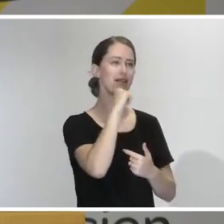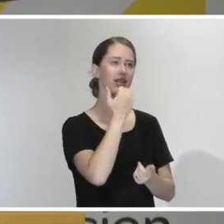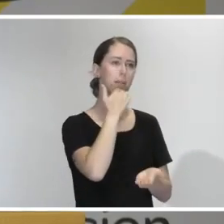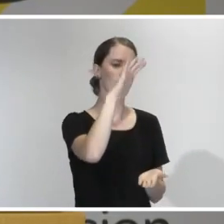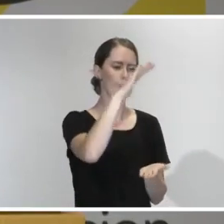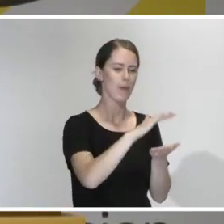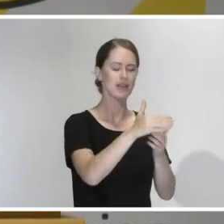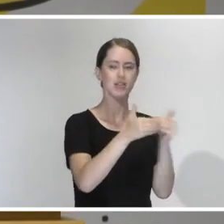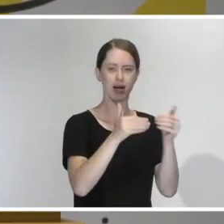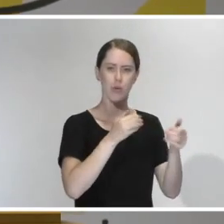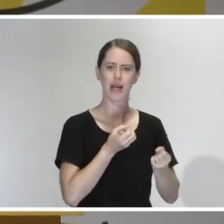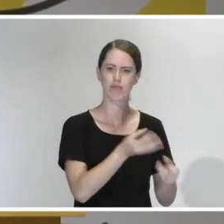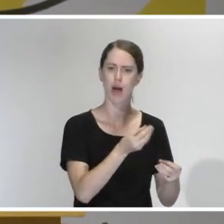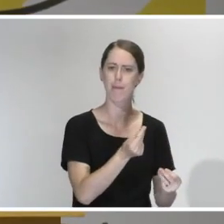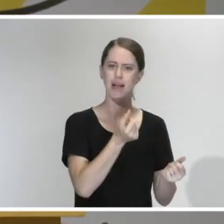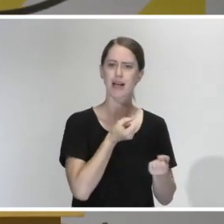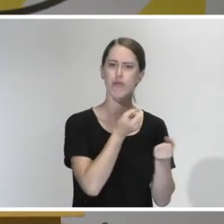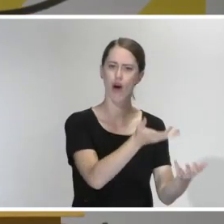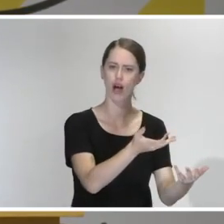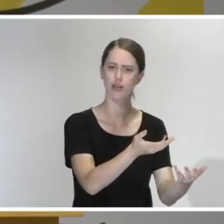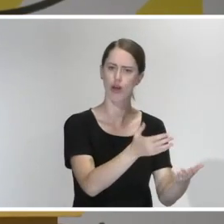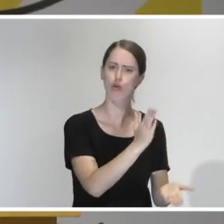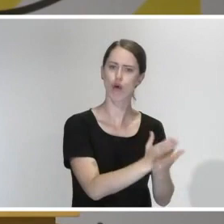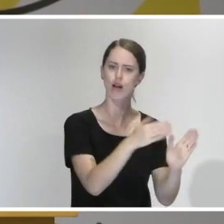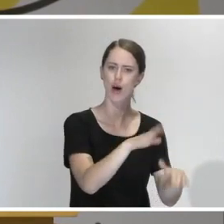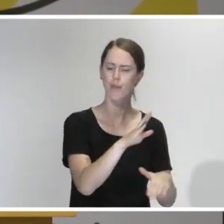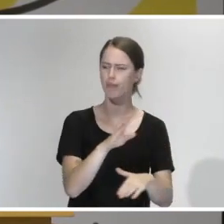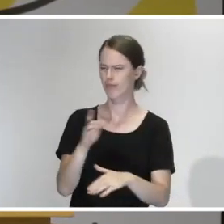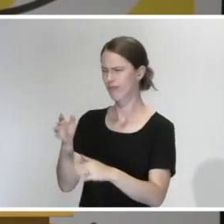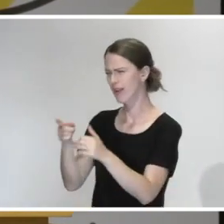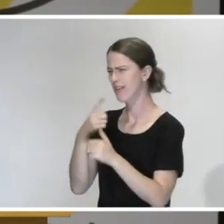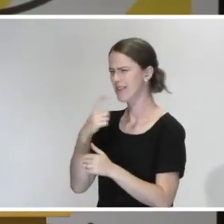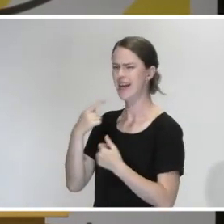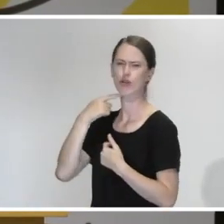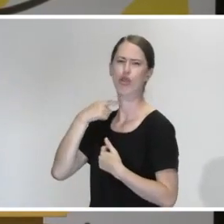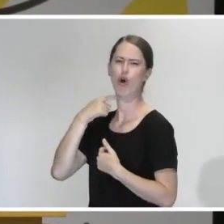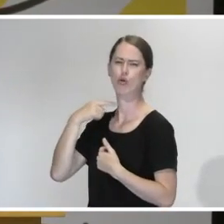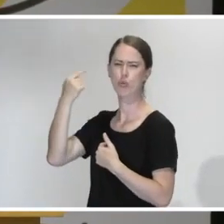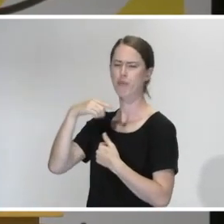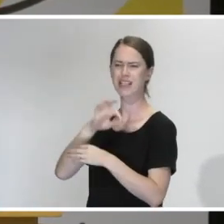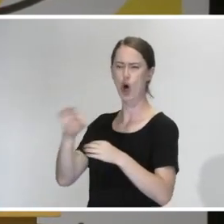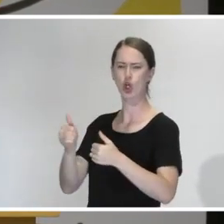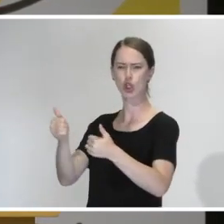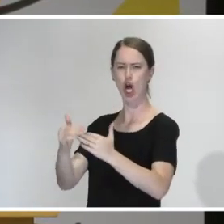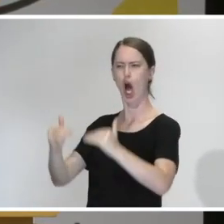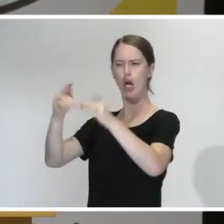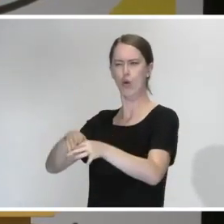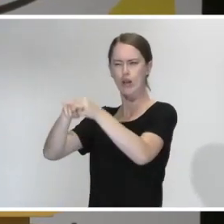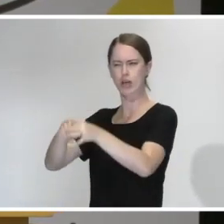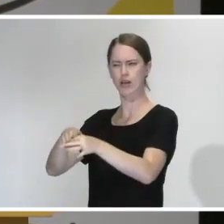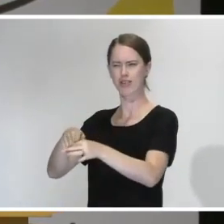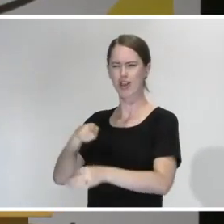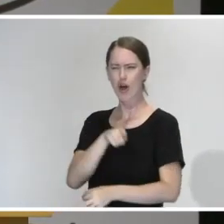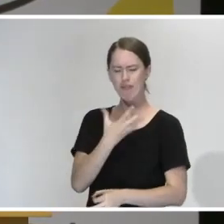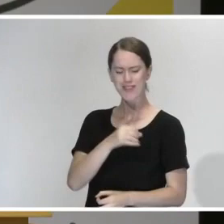can get swabs out to them immediately, and they do let us know. You're saying those throat swabs are inferior though, so why aren't those 50,000 nasal